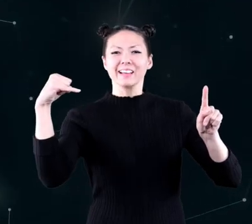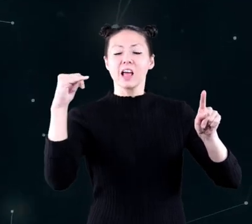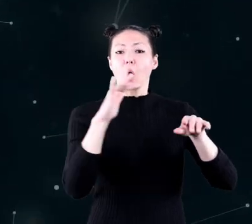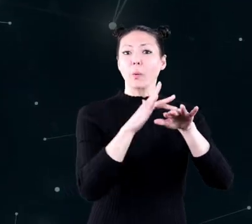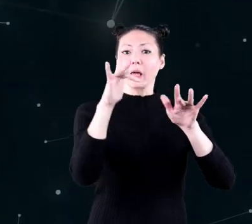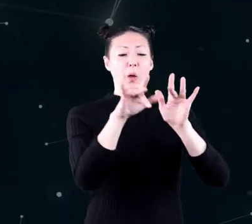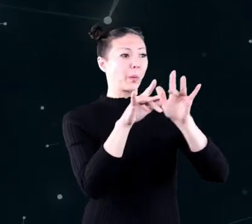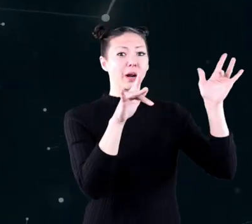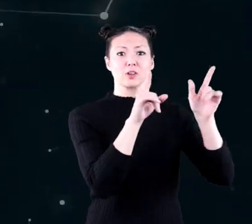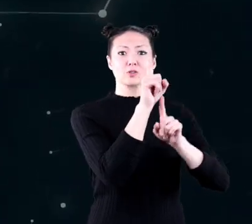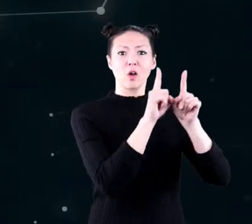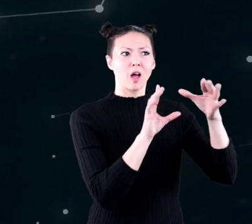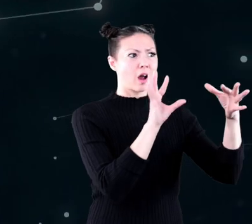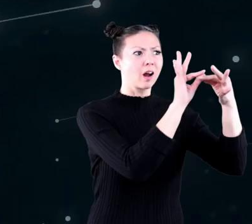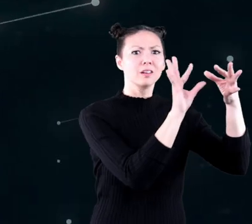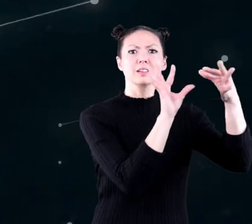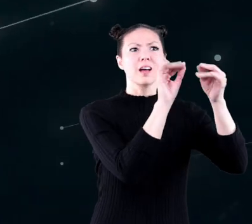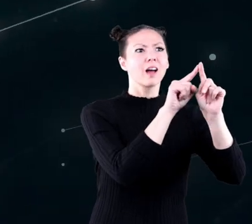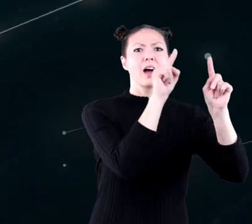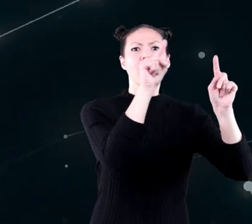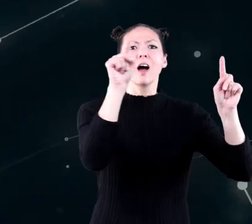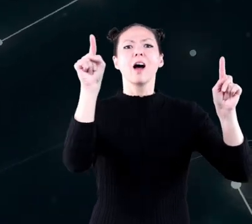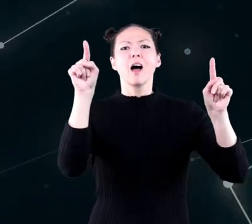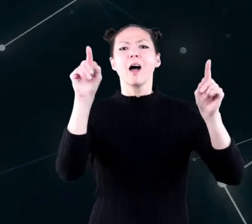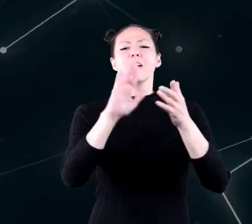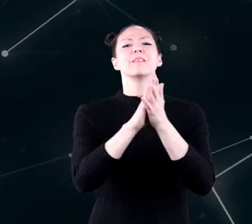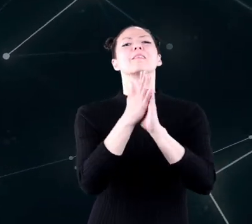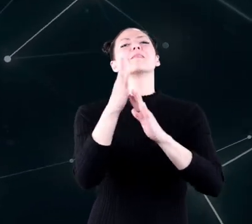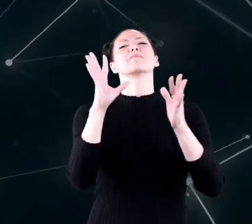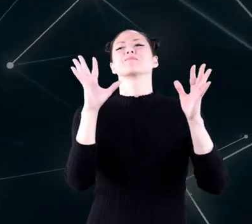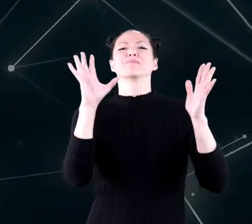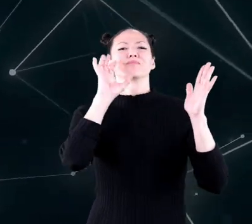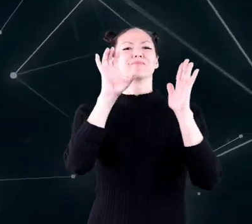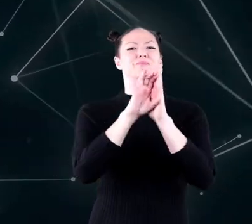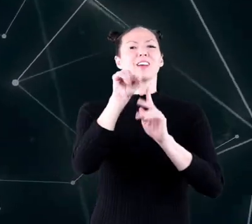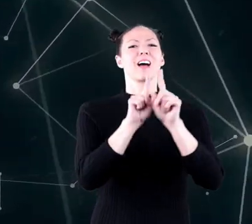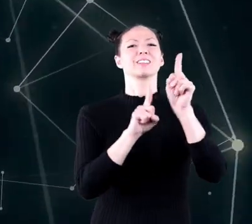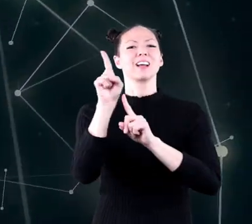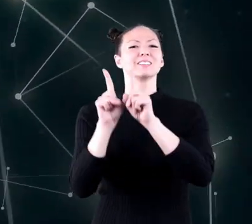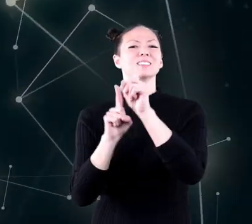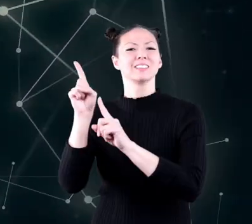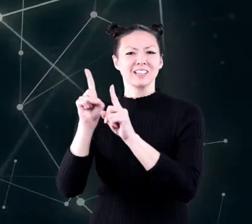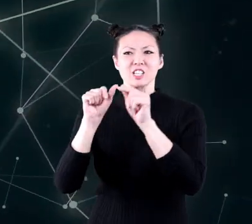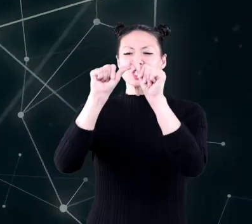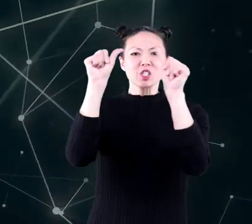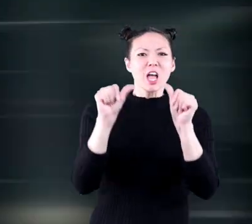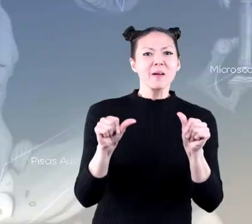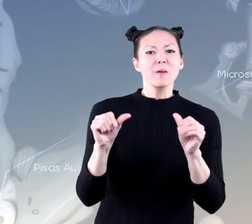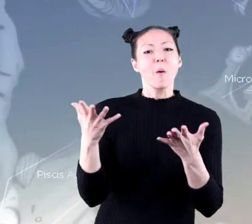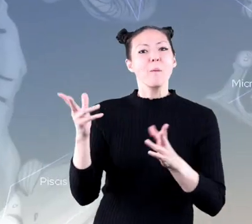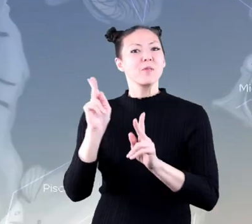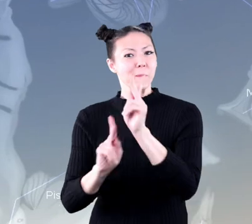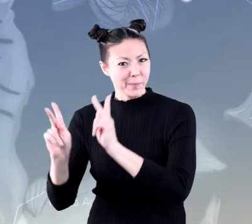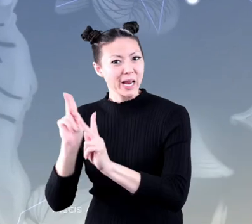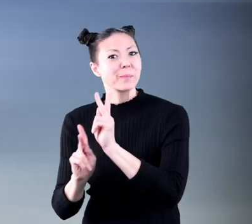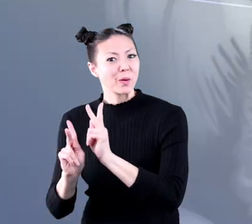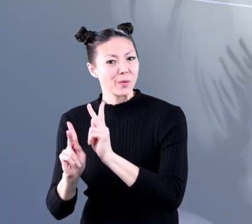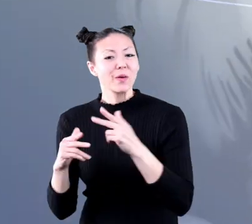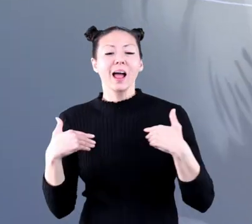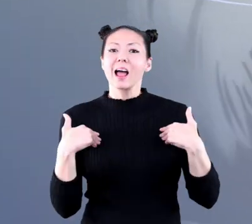twinkling stars are connected, they form a constellation. The constellations make up shapes of people,